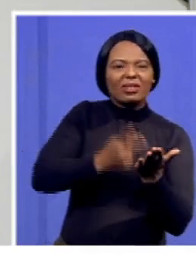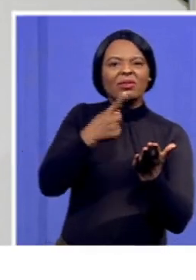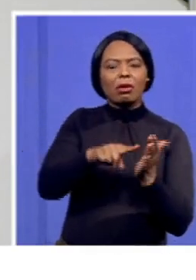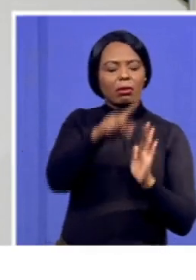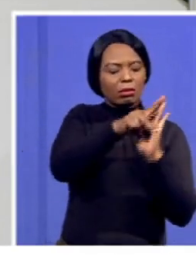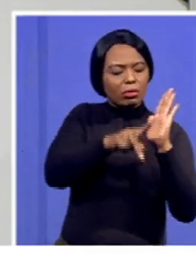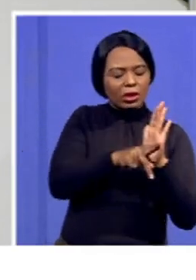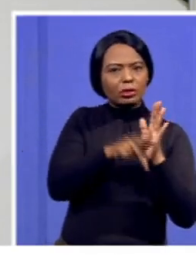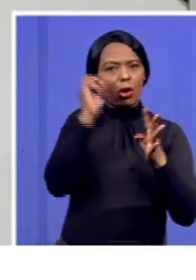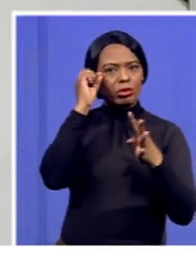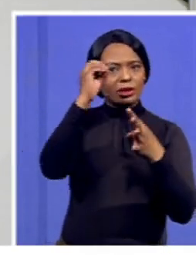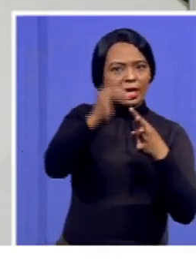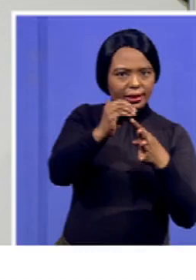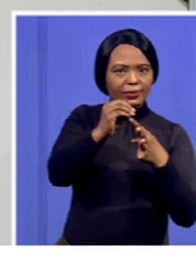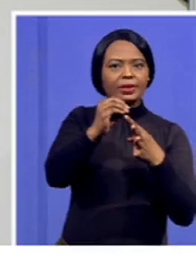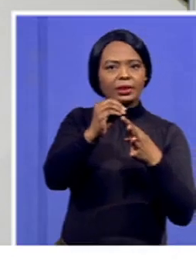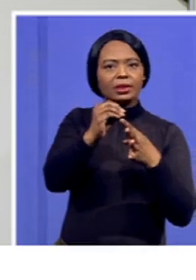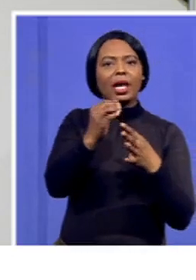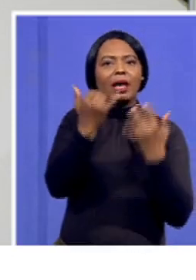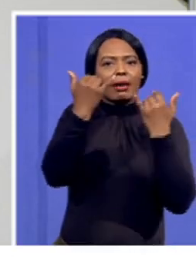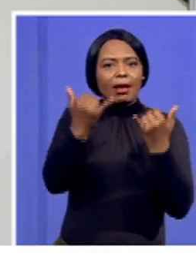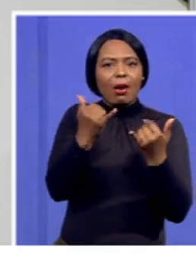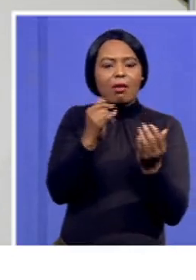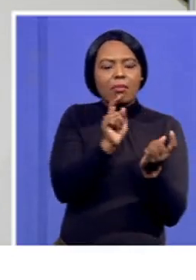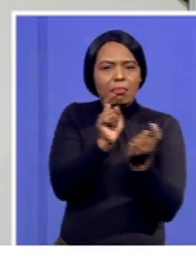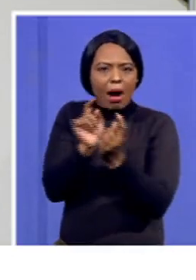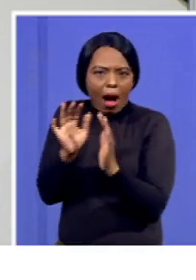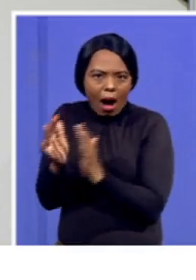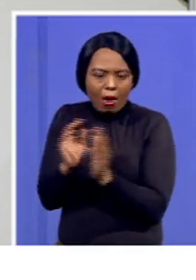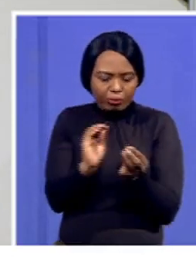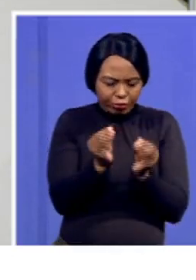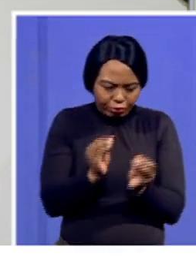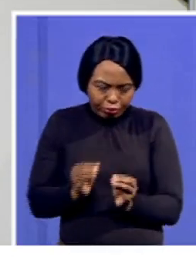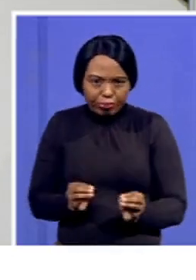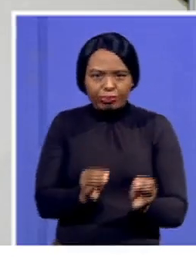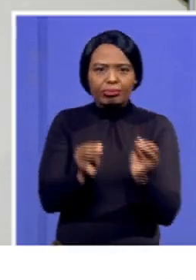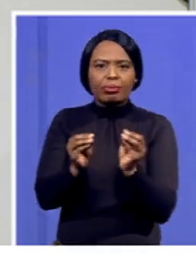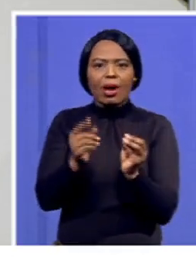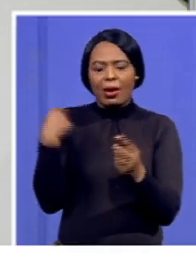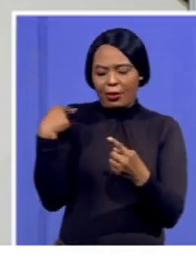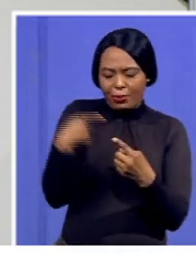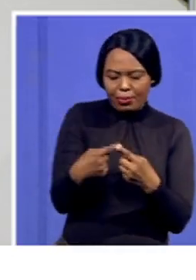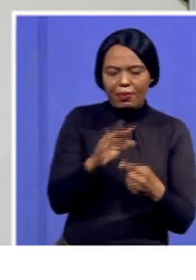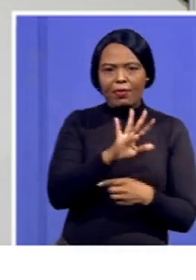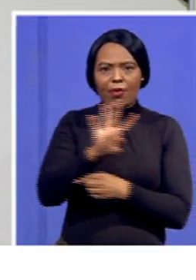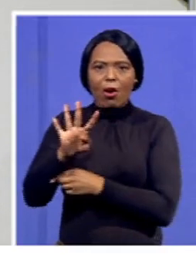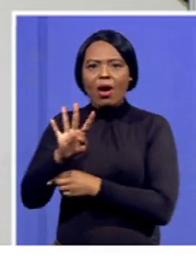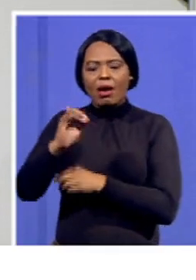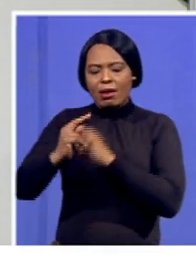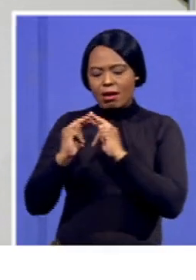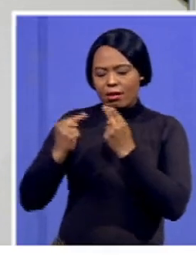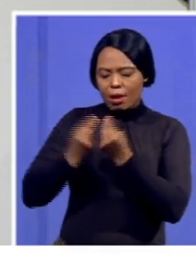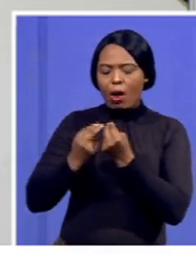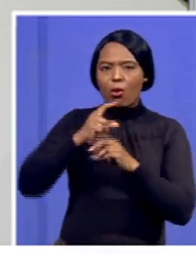convinces how these objectives have been met since the 54th National Conference and advances new